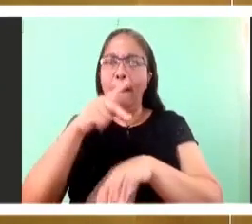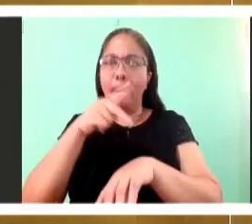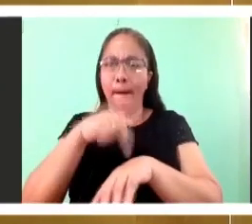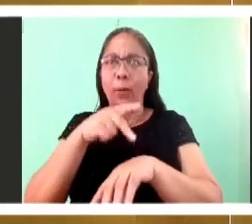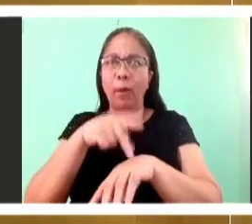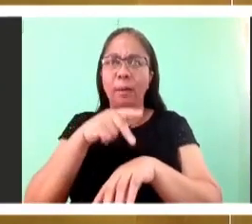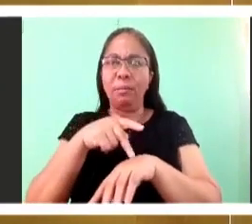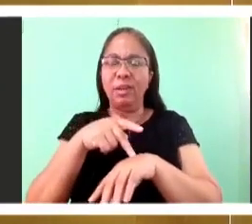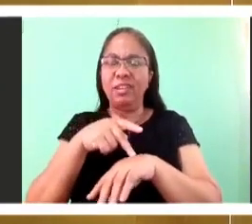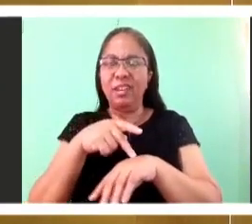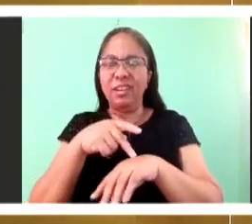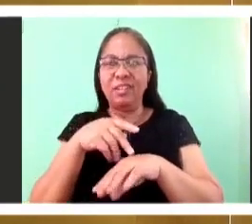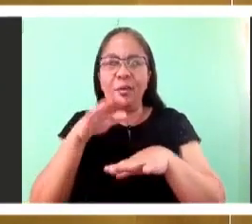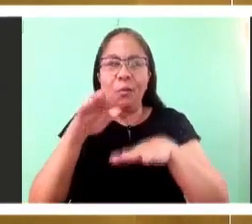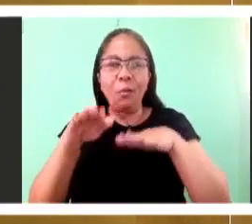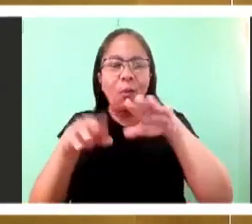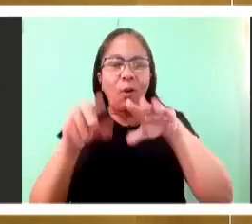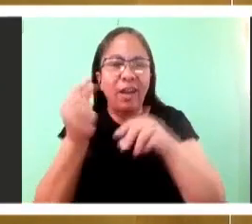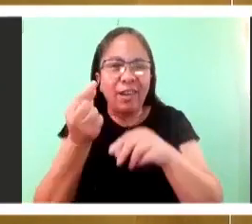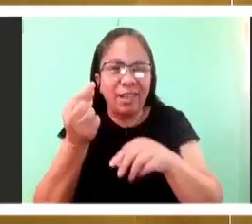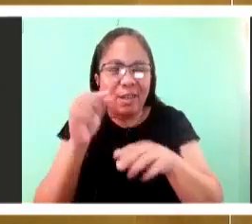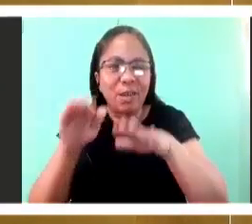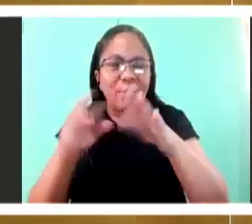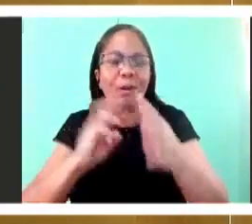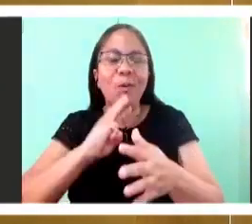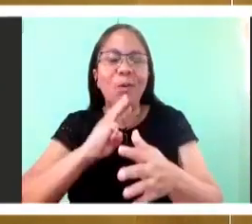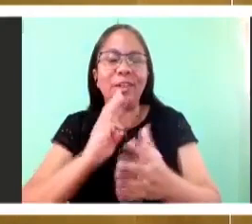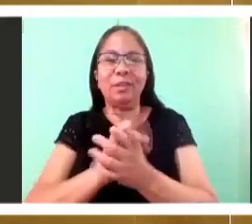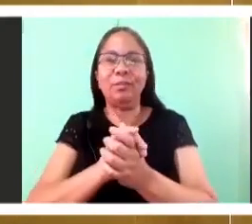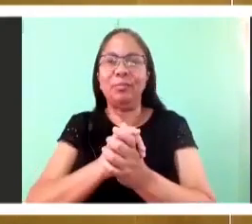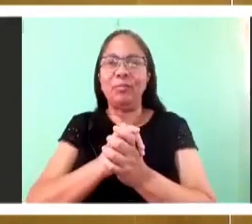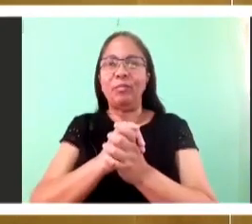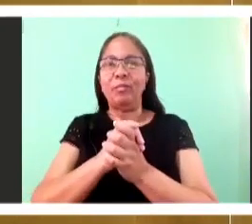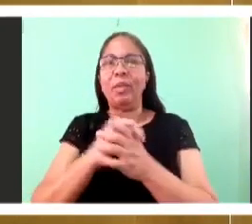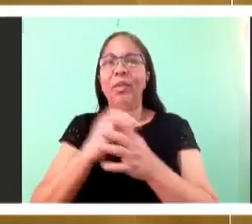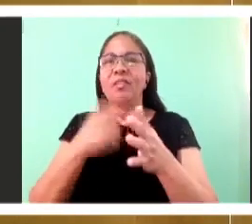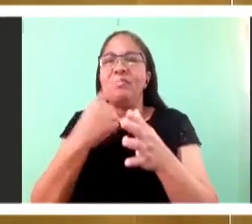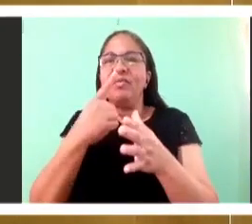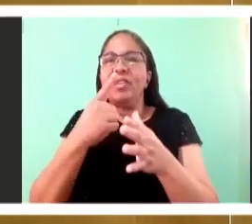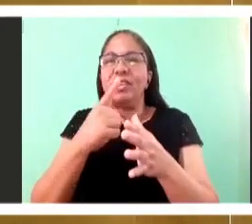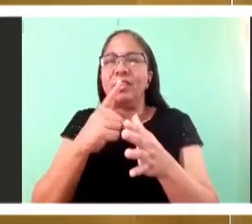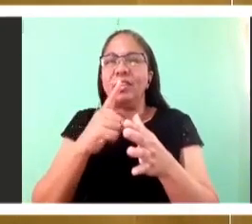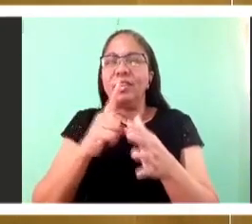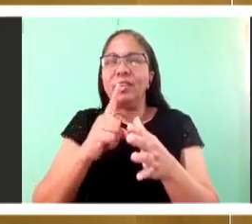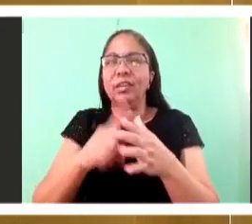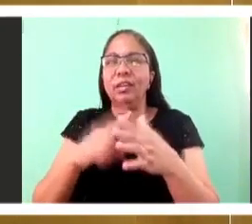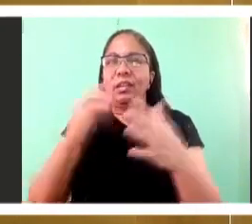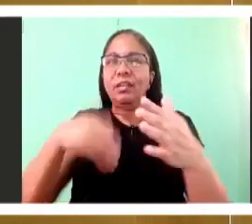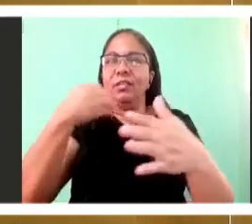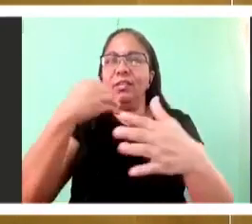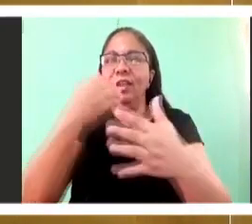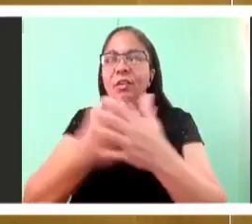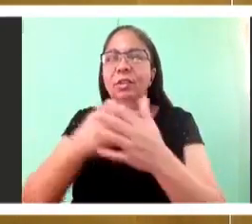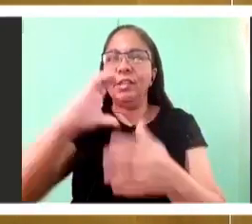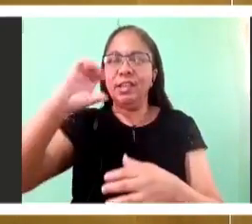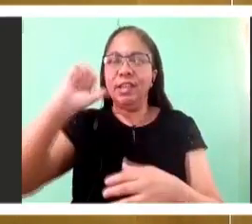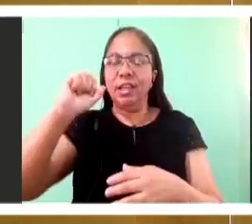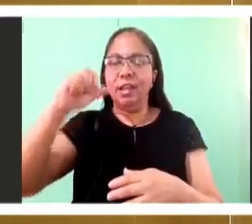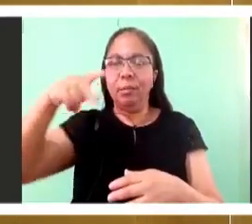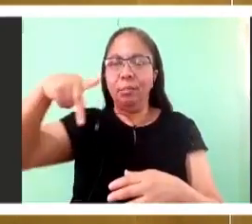there, when they come looking for him, Jesus says, You didn't come looking for me because you saw the sign.